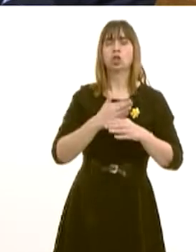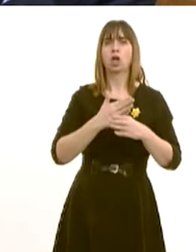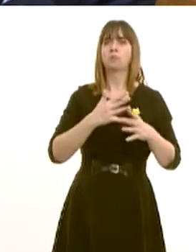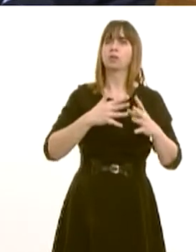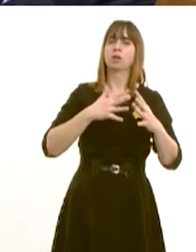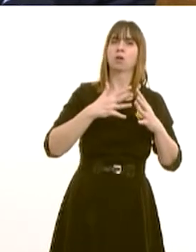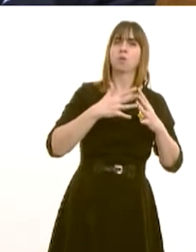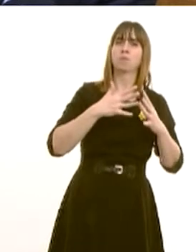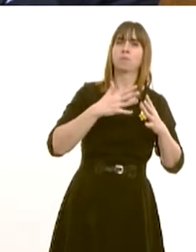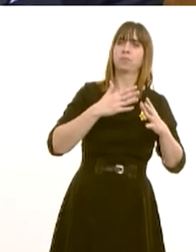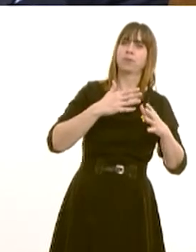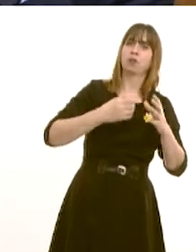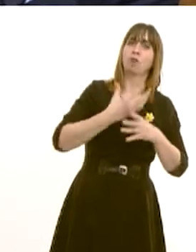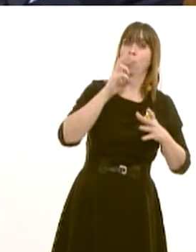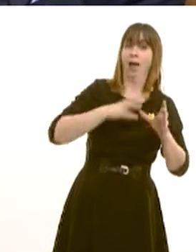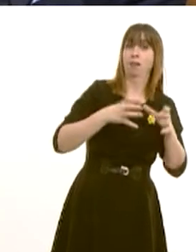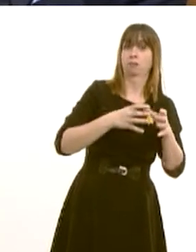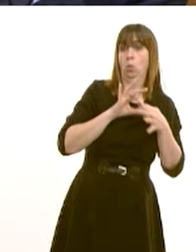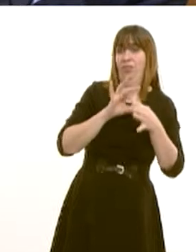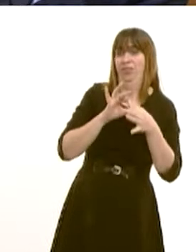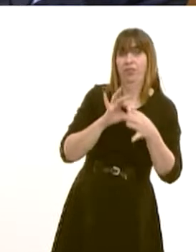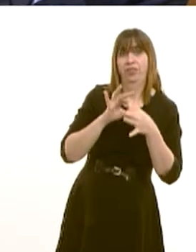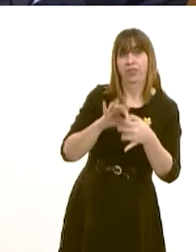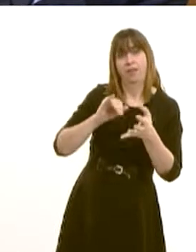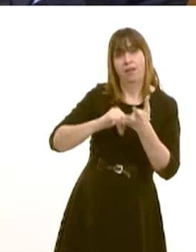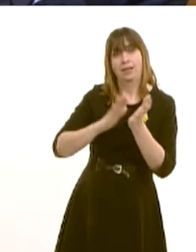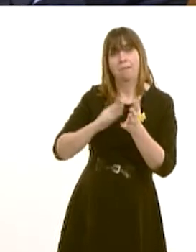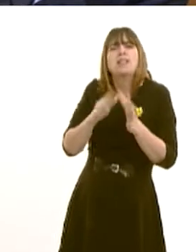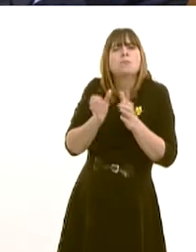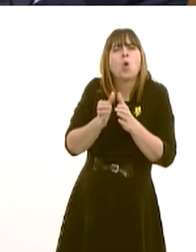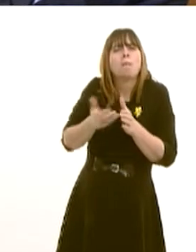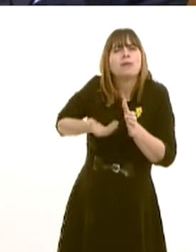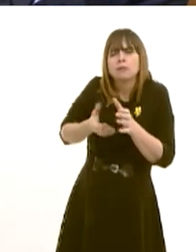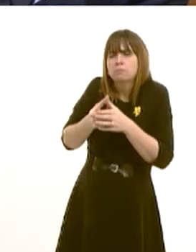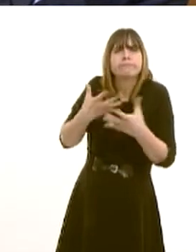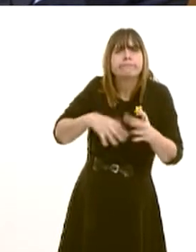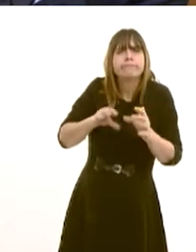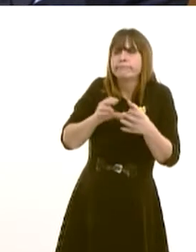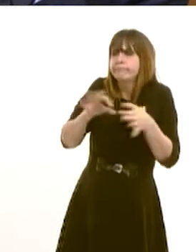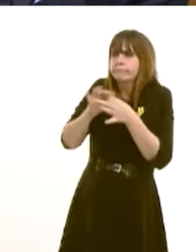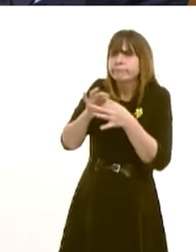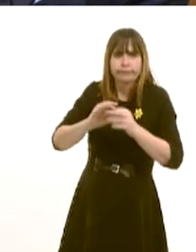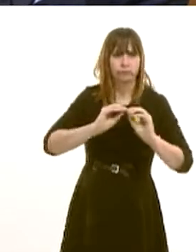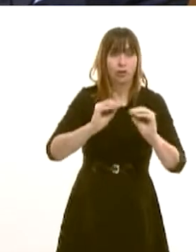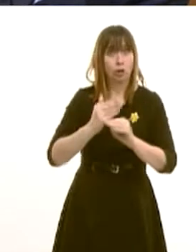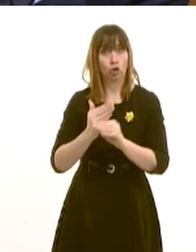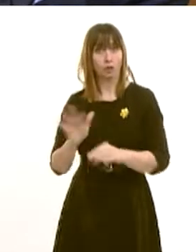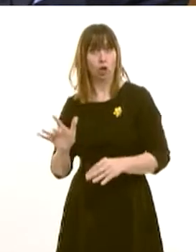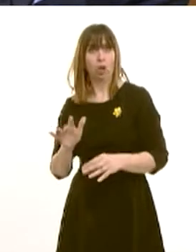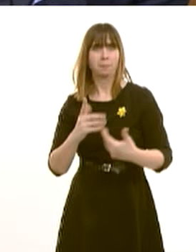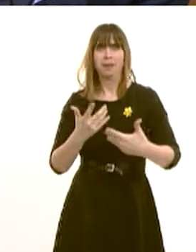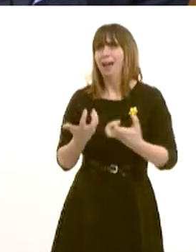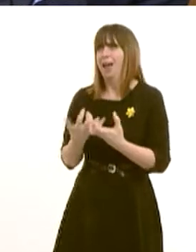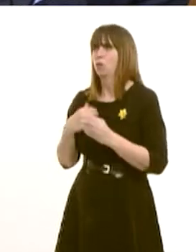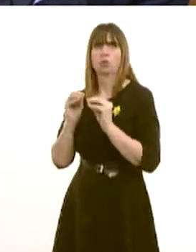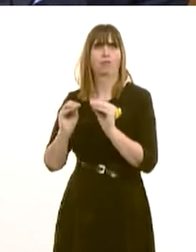scheme that was born of discussions with SMEs. They were saying to us that they needed to train people. They had jobs for them, but they didn't have the time or the